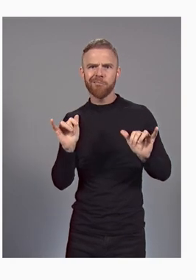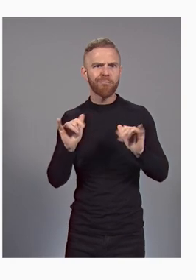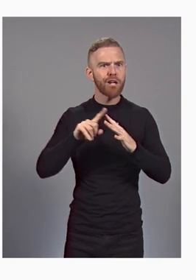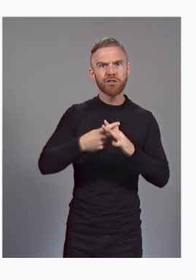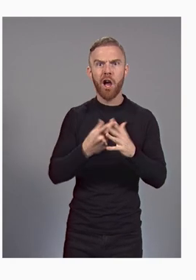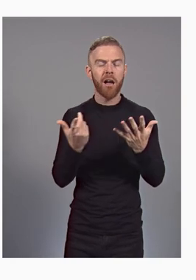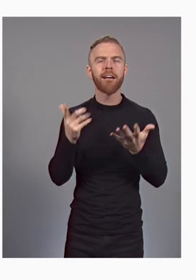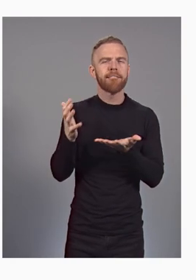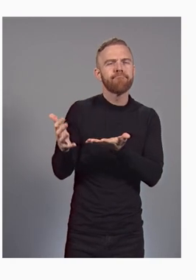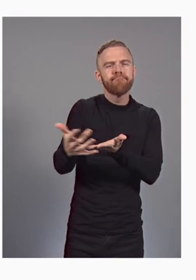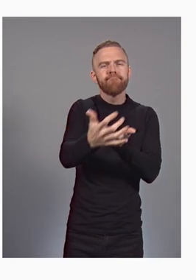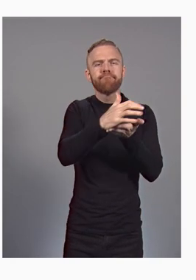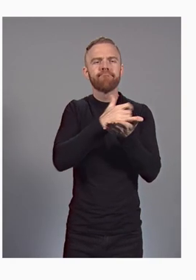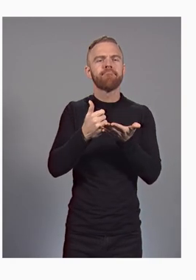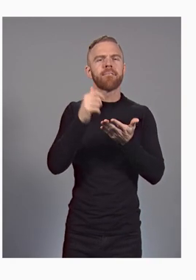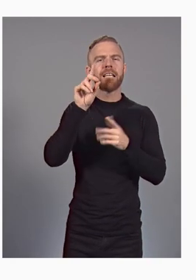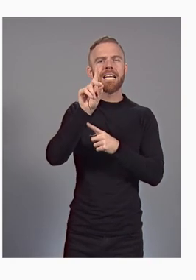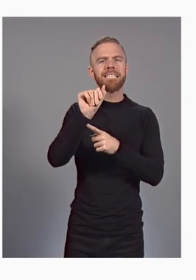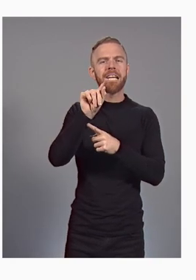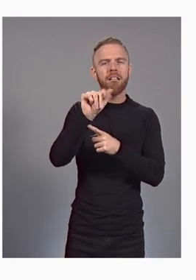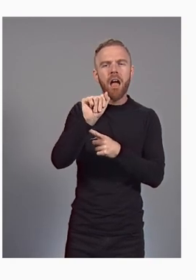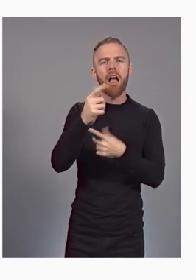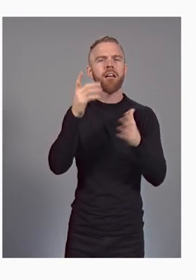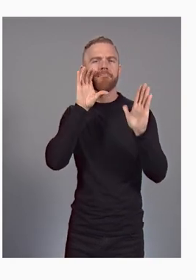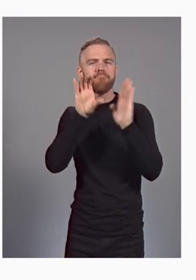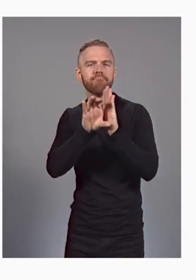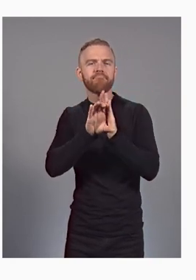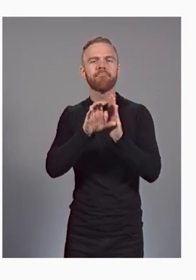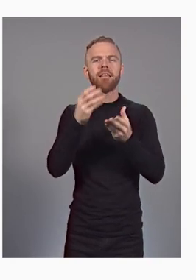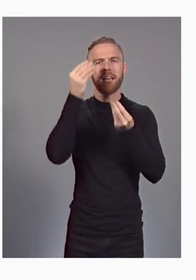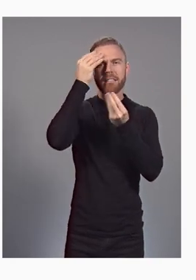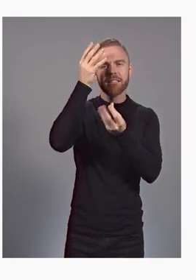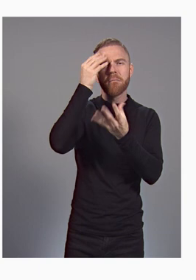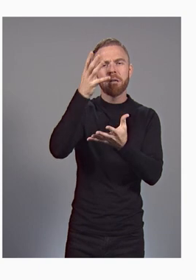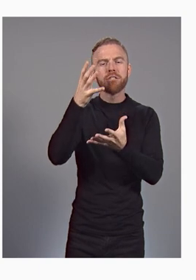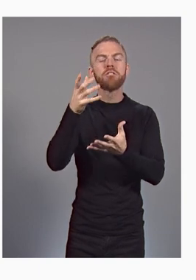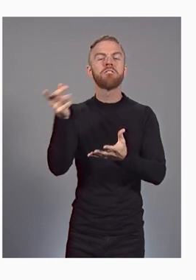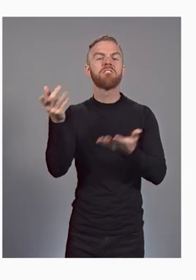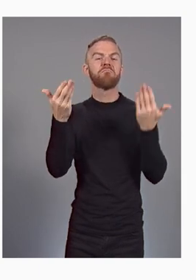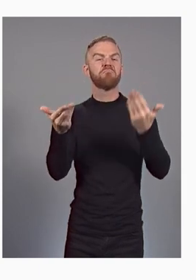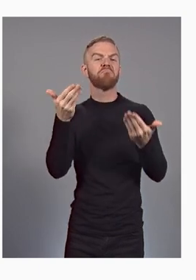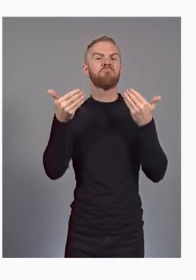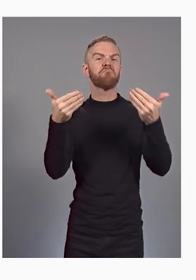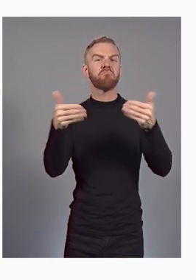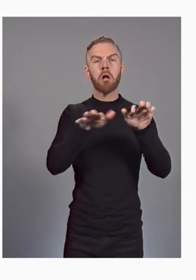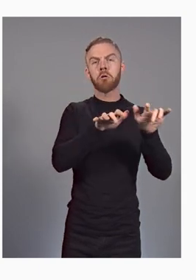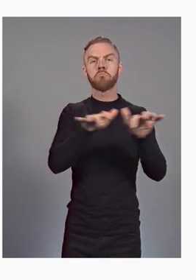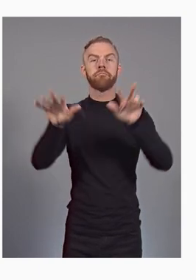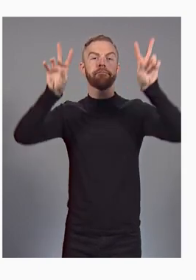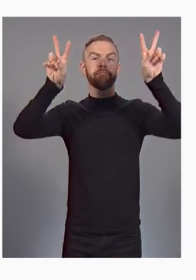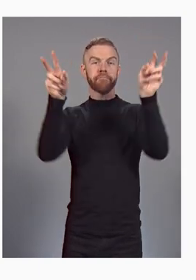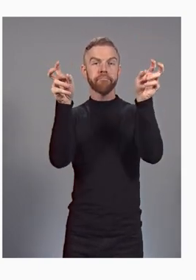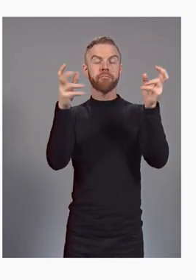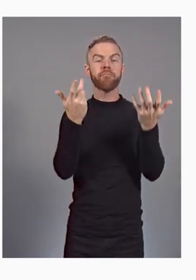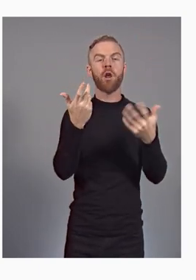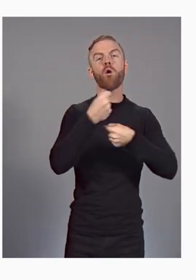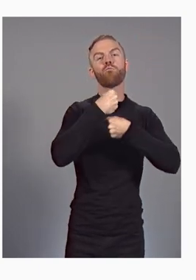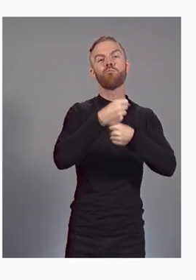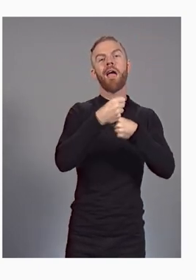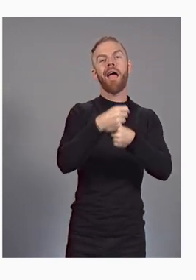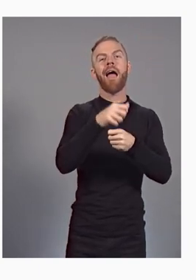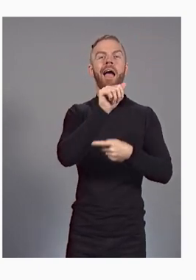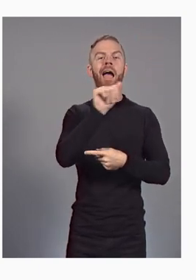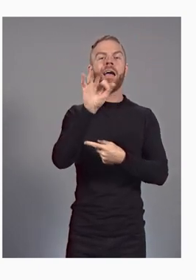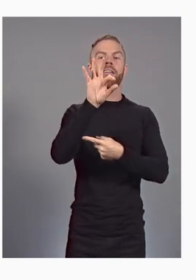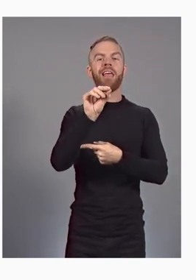data and assets. Then, she might type something like this. Create a 90-second